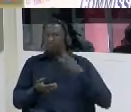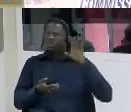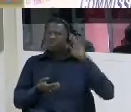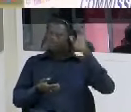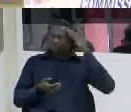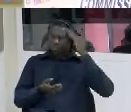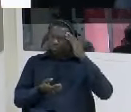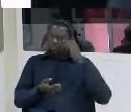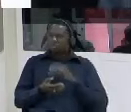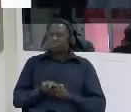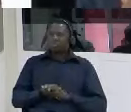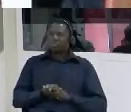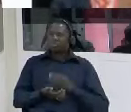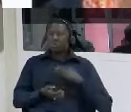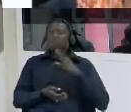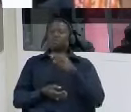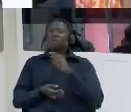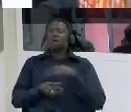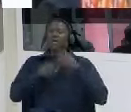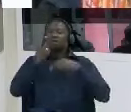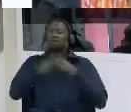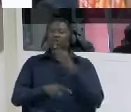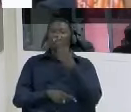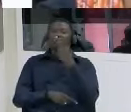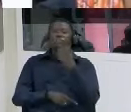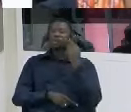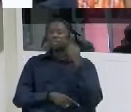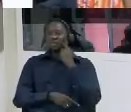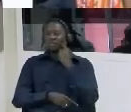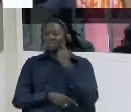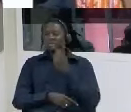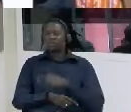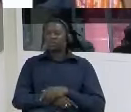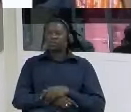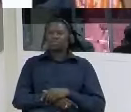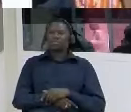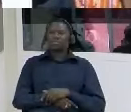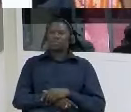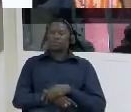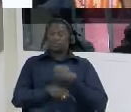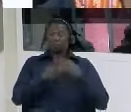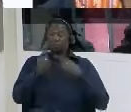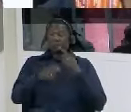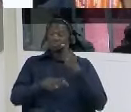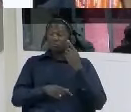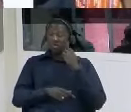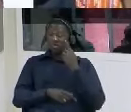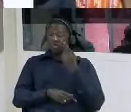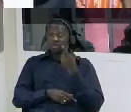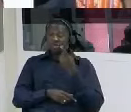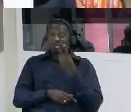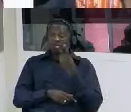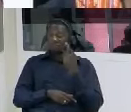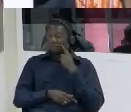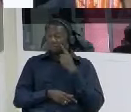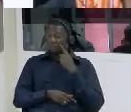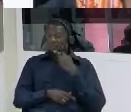after two days signatures was returned to the court